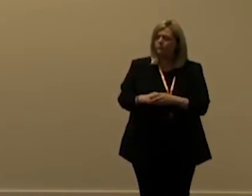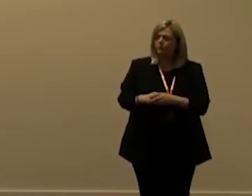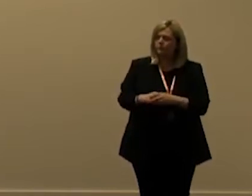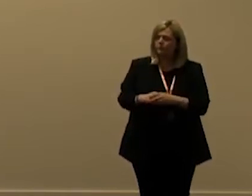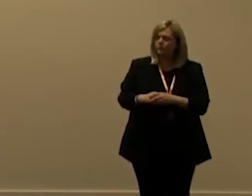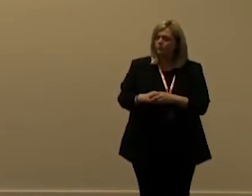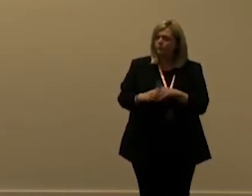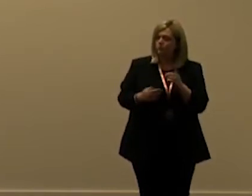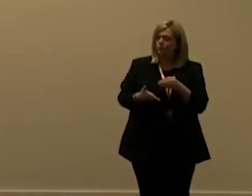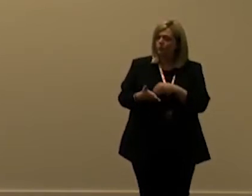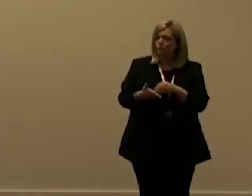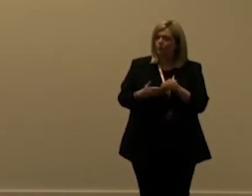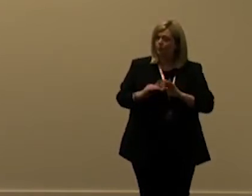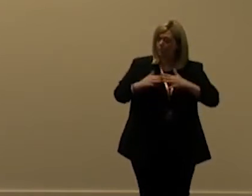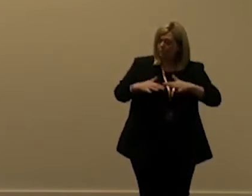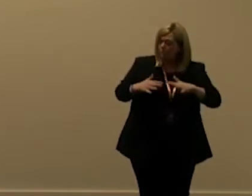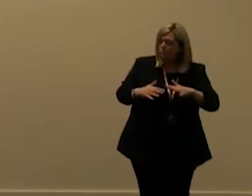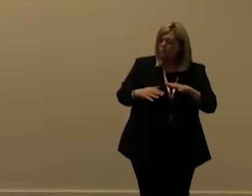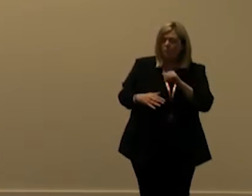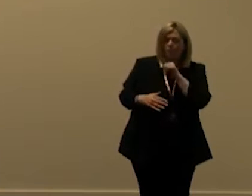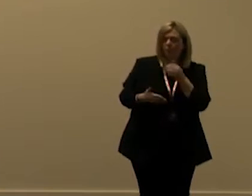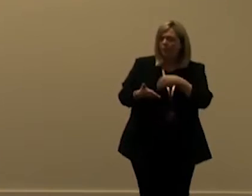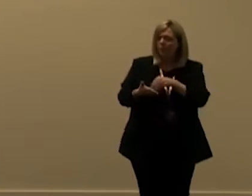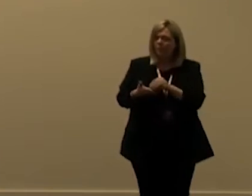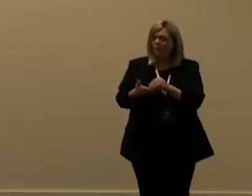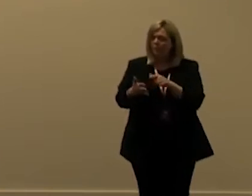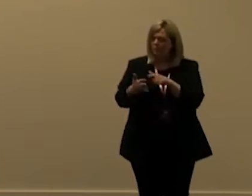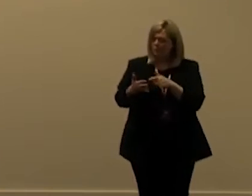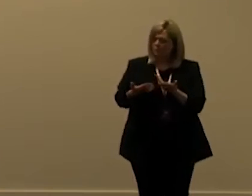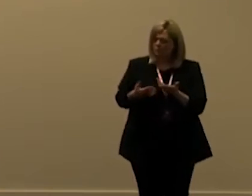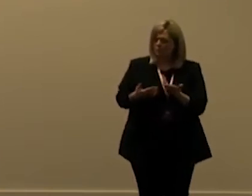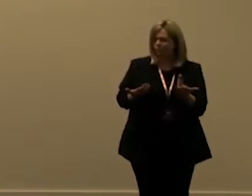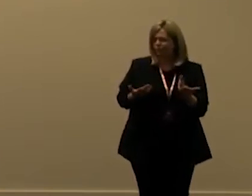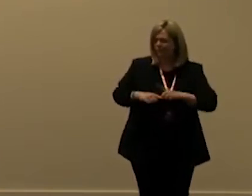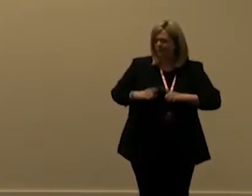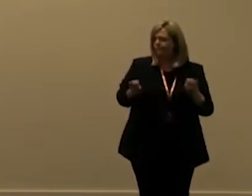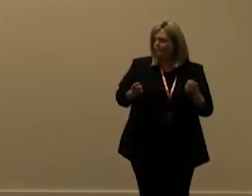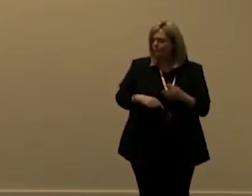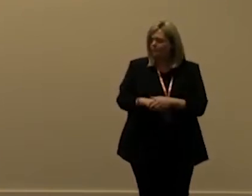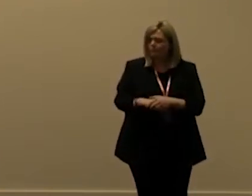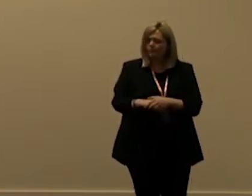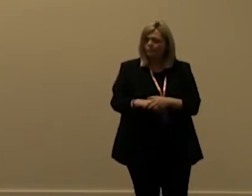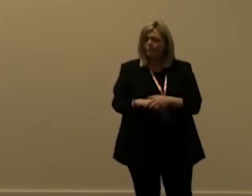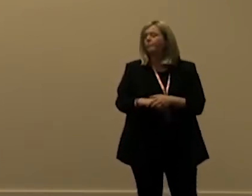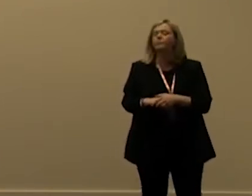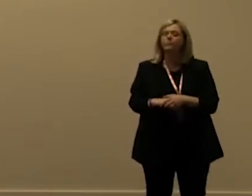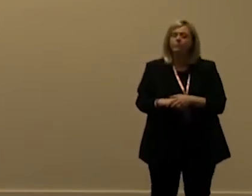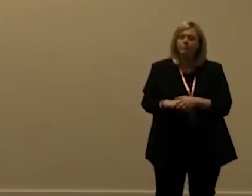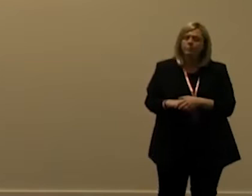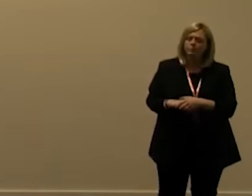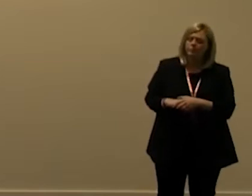since you're paying for the flows you're not paying paying for the apis so those are actually accepted excluded sorry